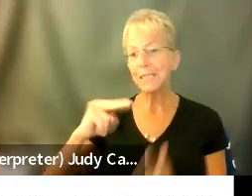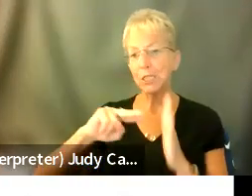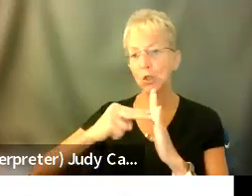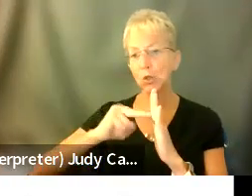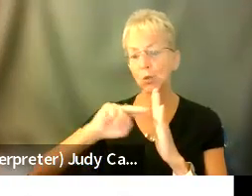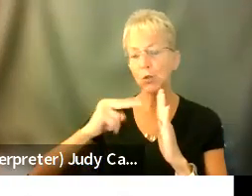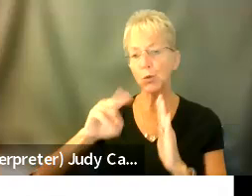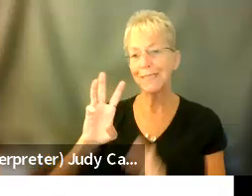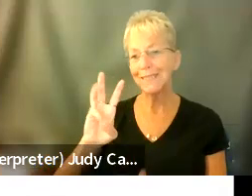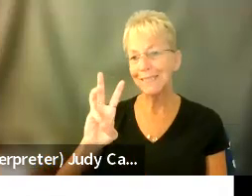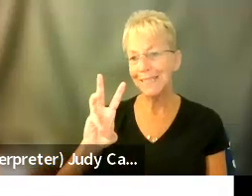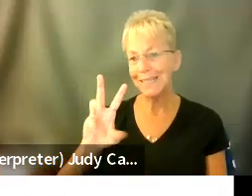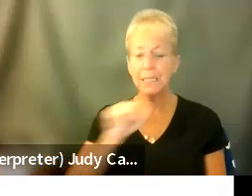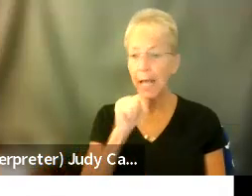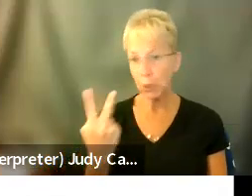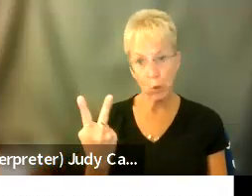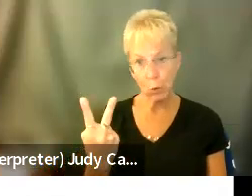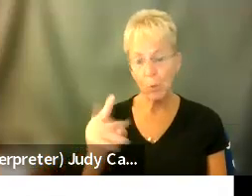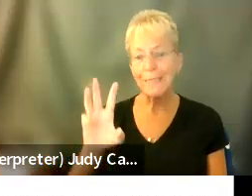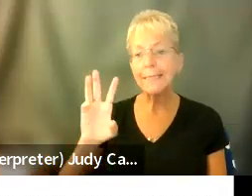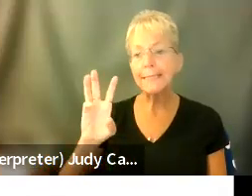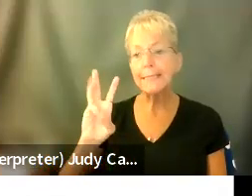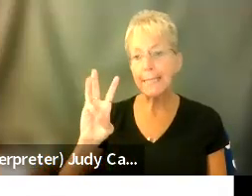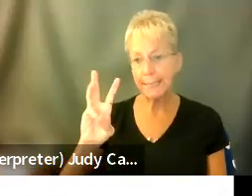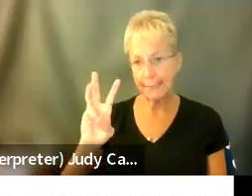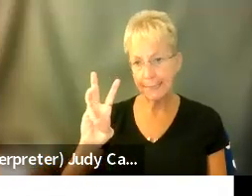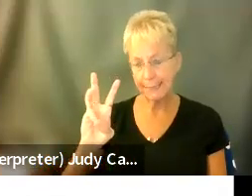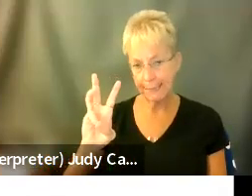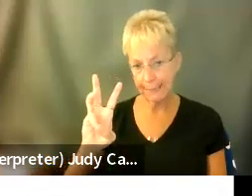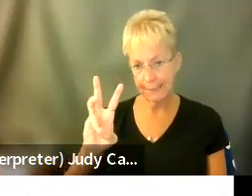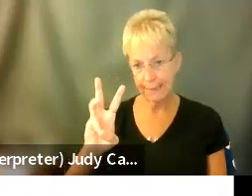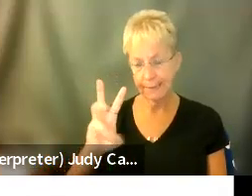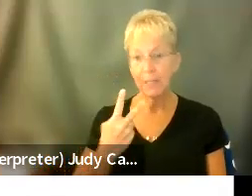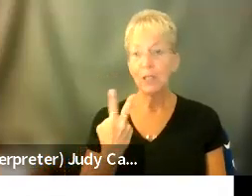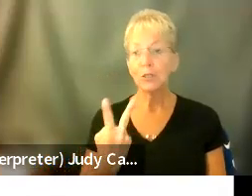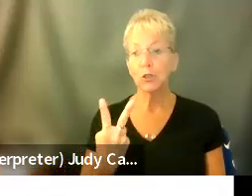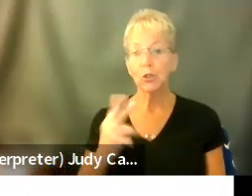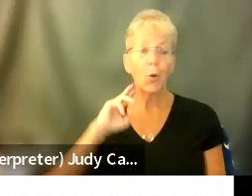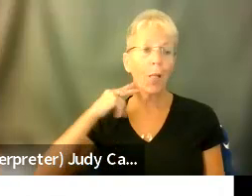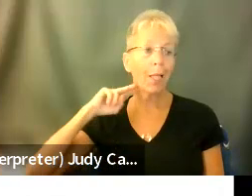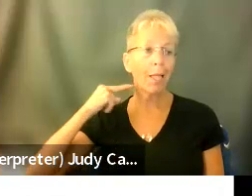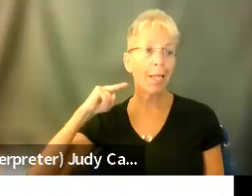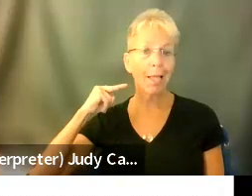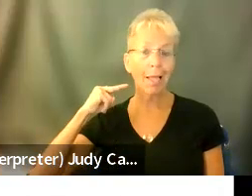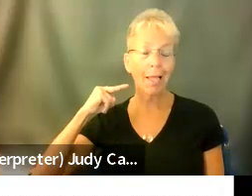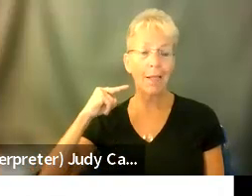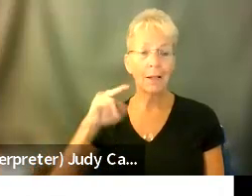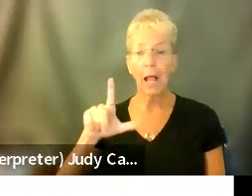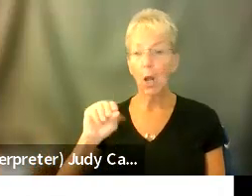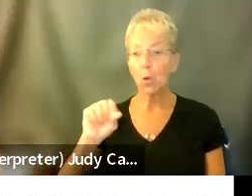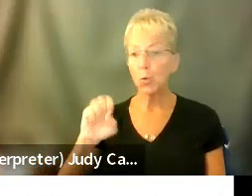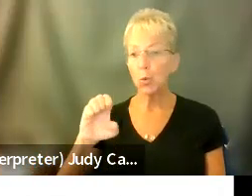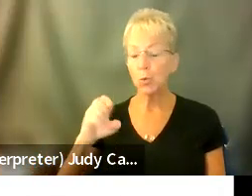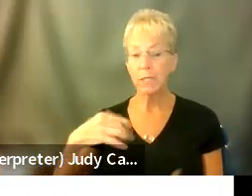it wasn't just two, there were six. And he said that two were so loose. He was afraid during